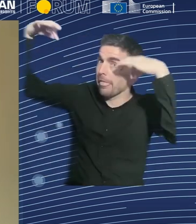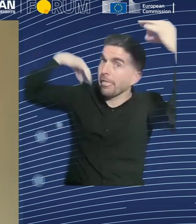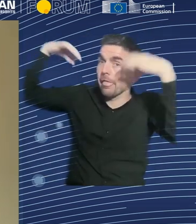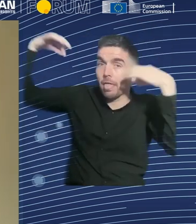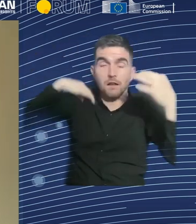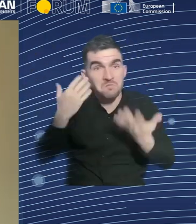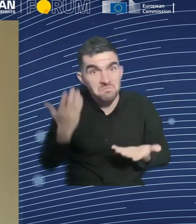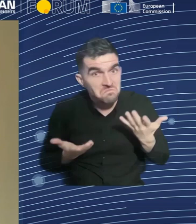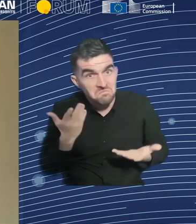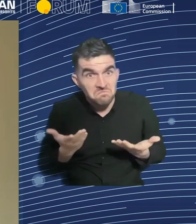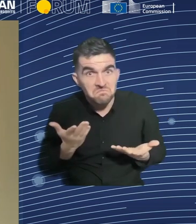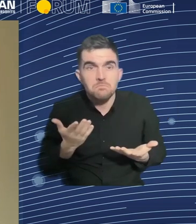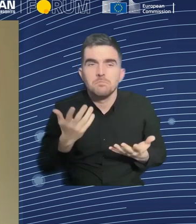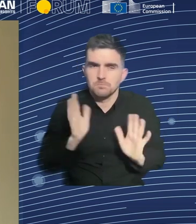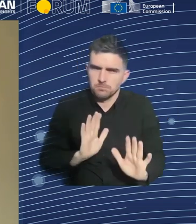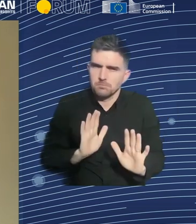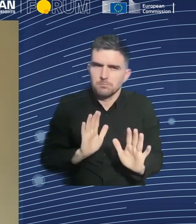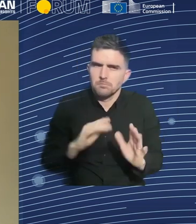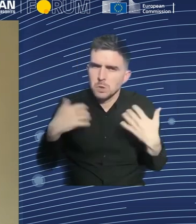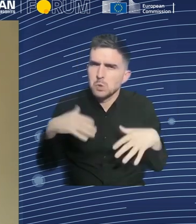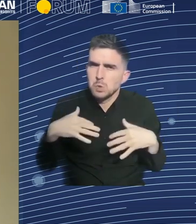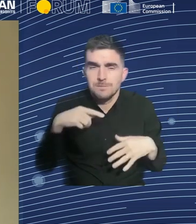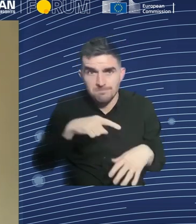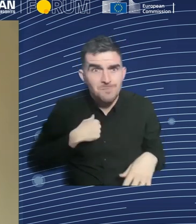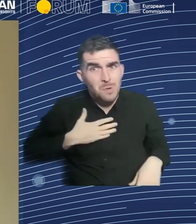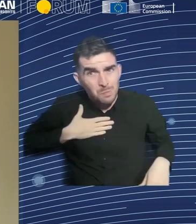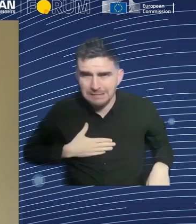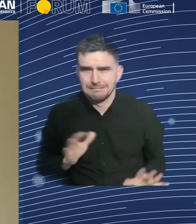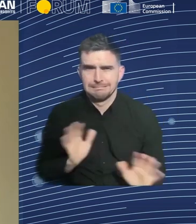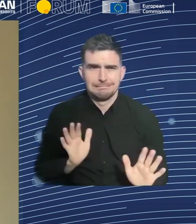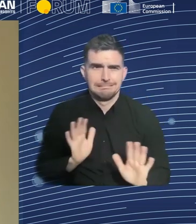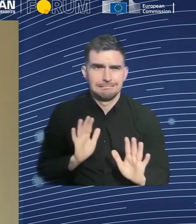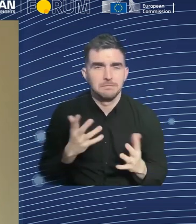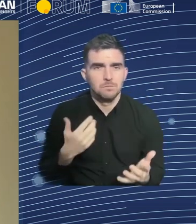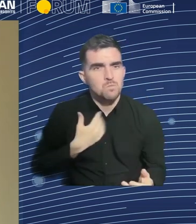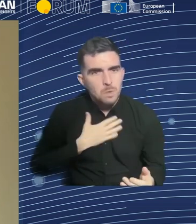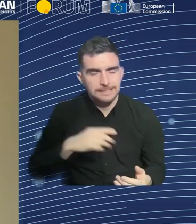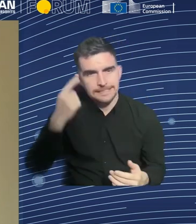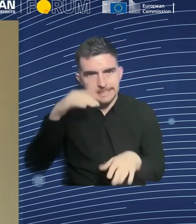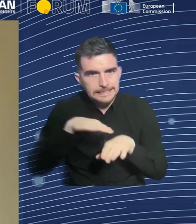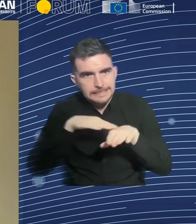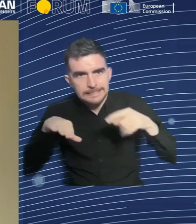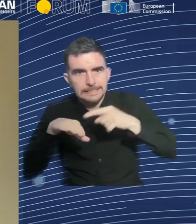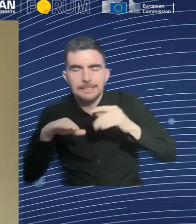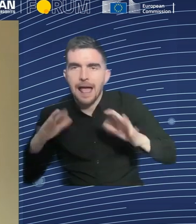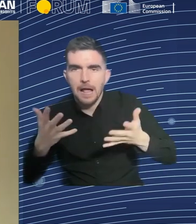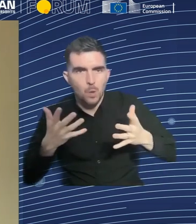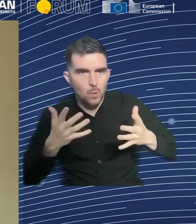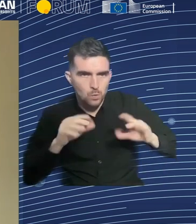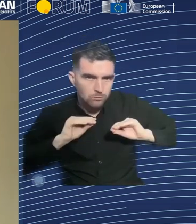And one incentive system is cultural, about how we view each other